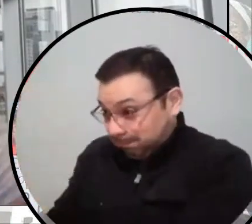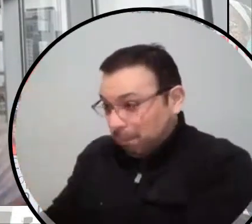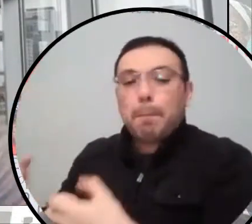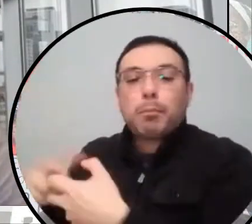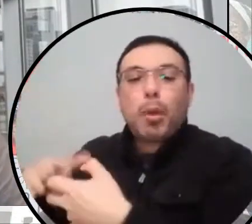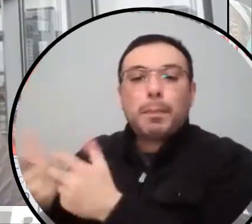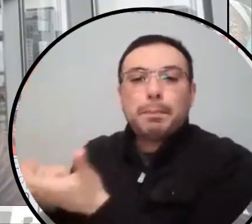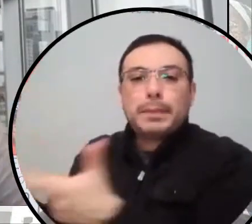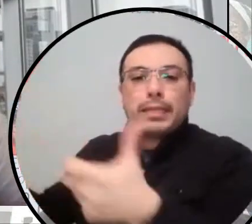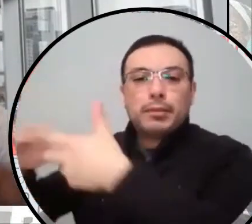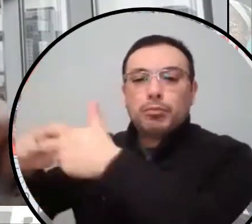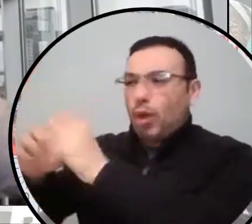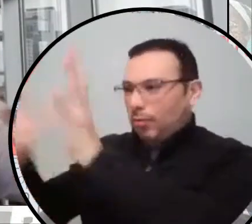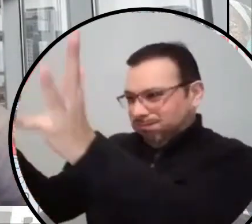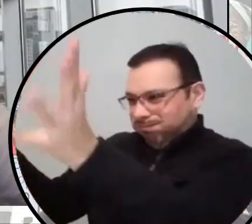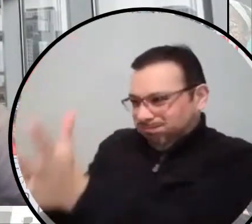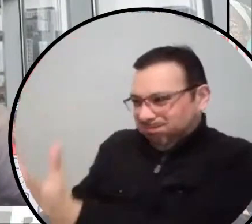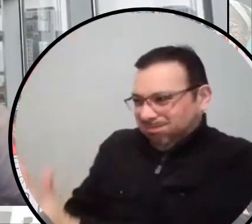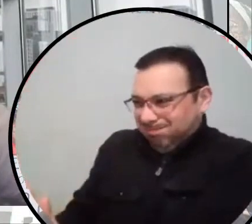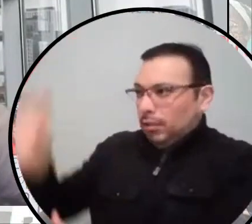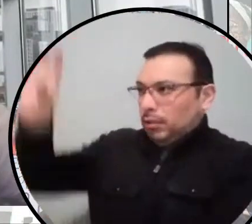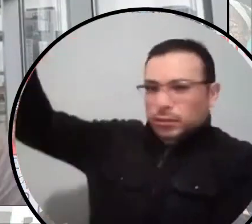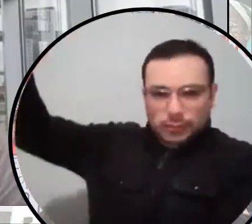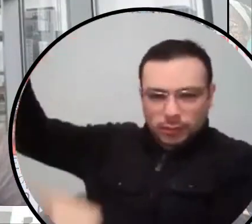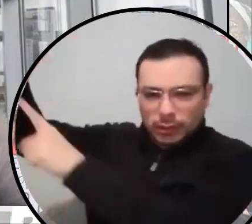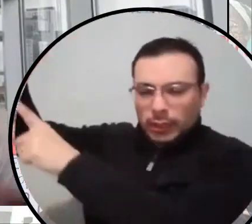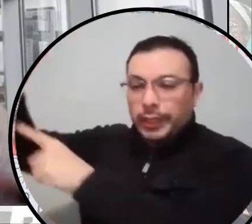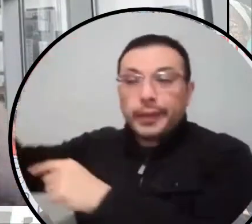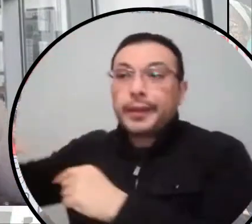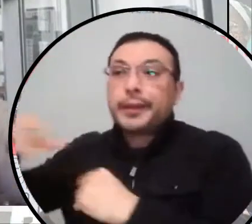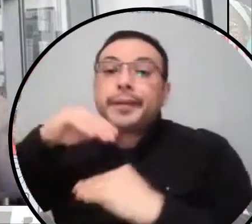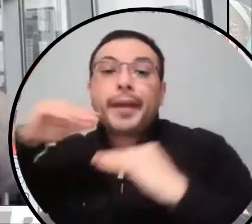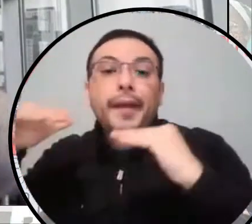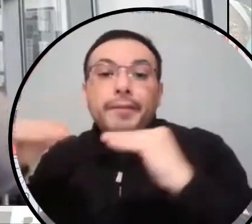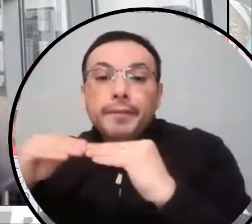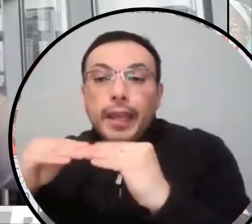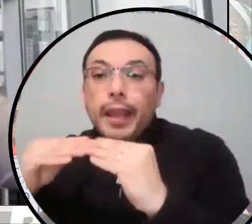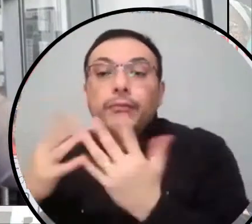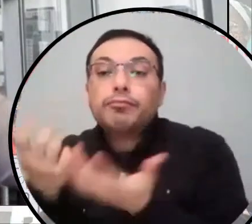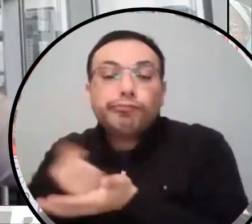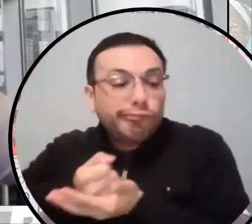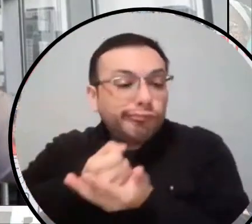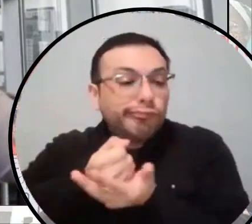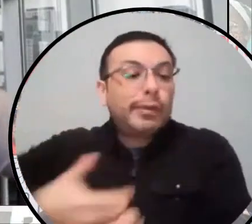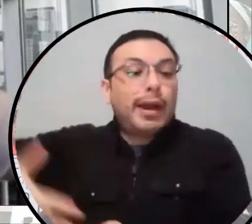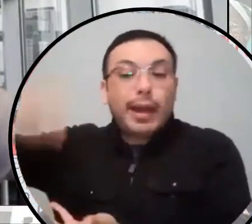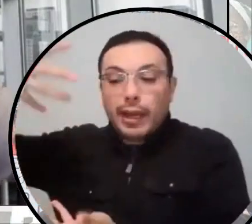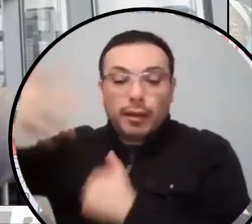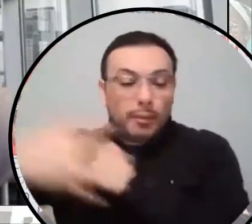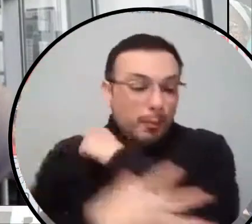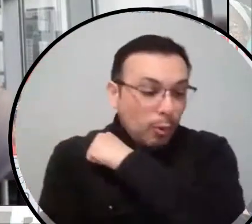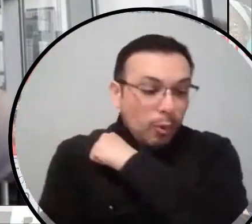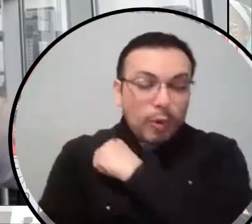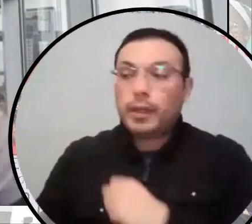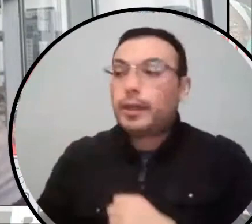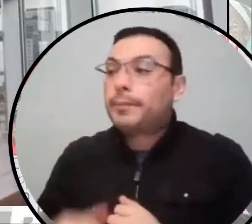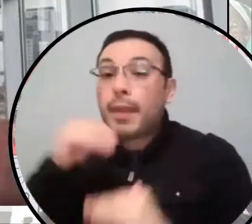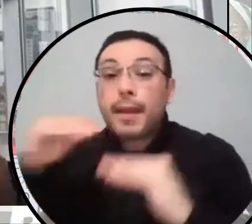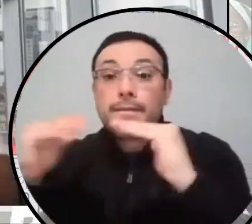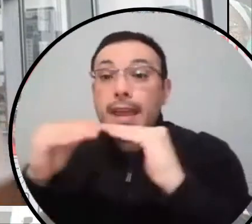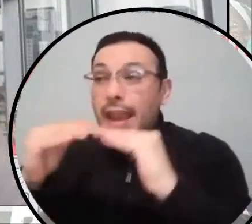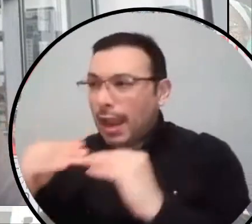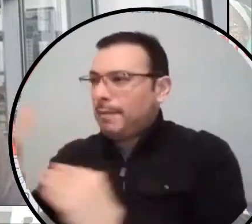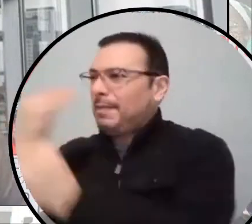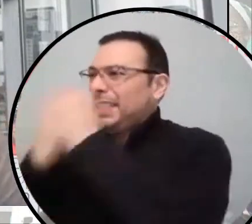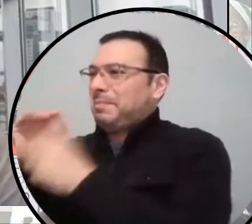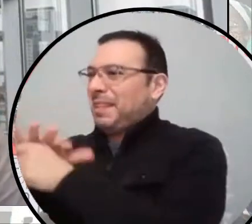economic inequities, uh, and so many other things, uh, that if we take care of those things, if we take care of those things, I